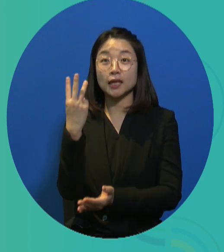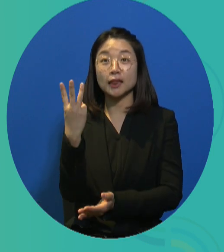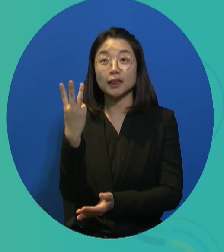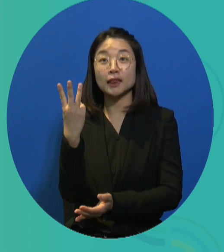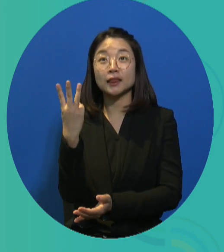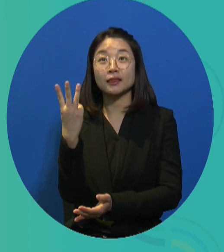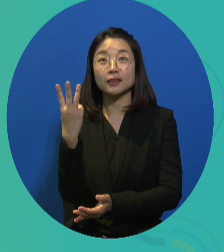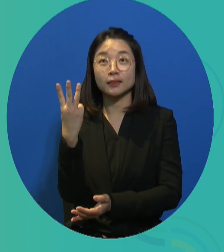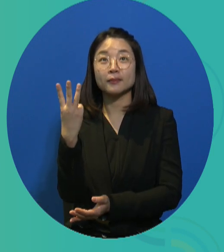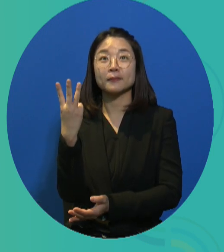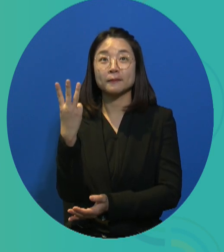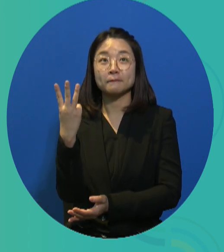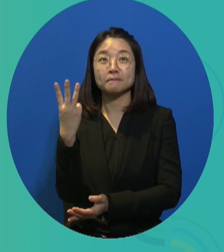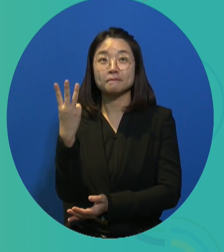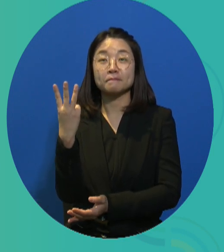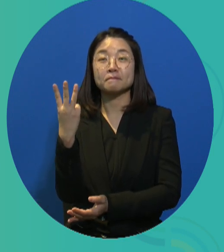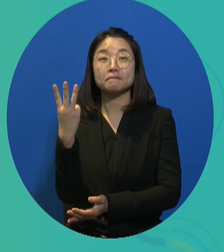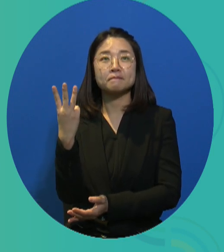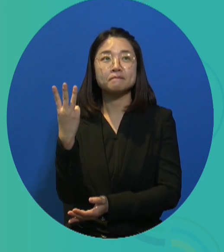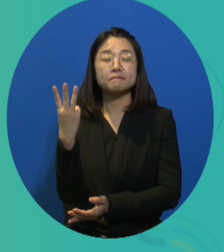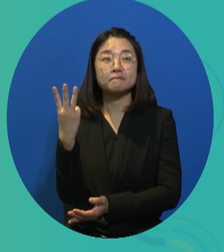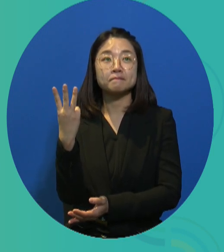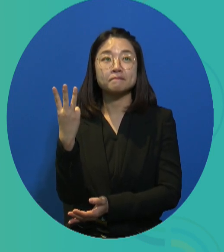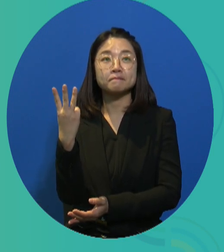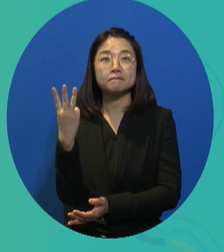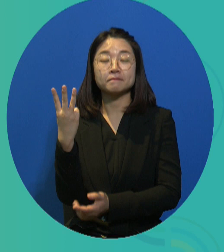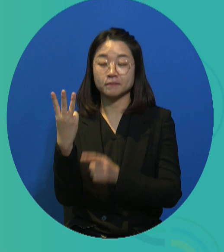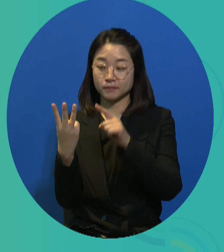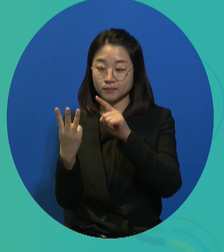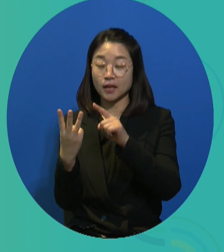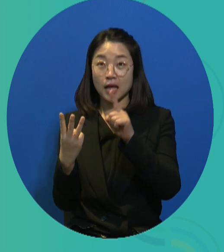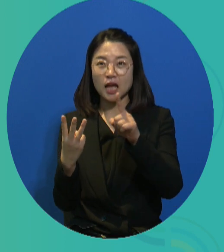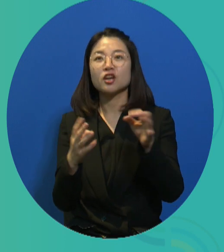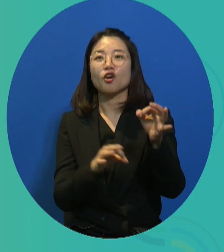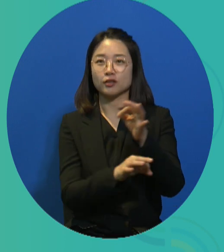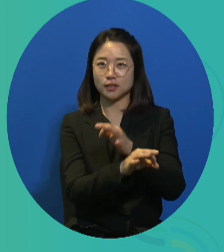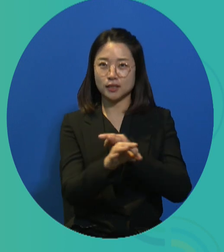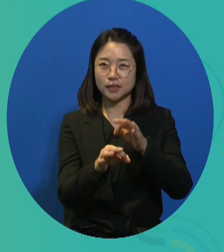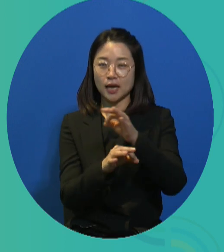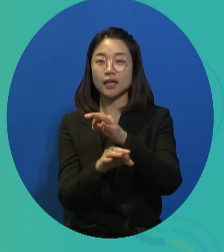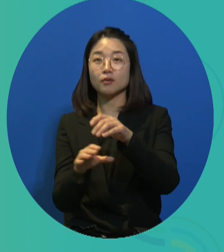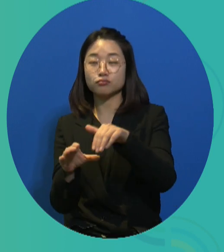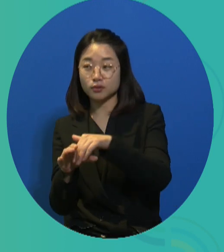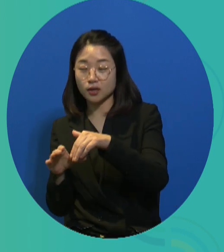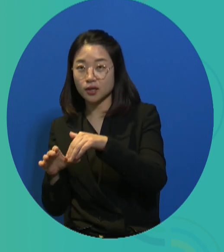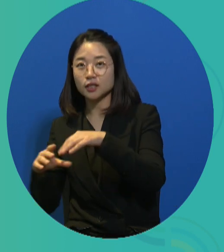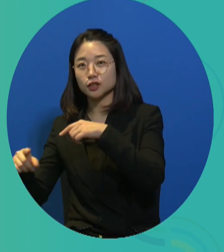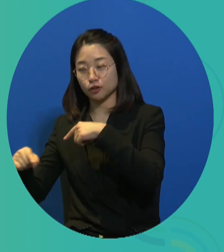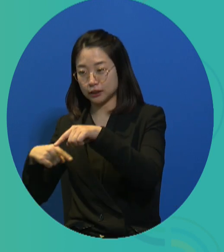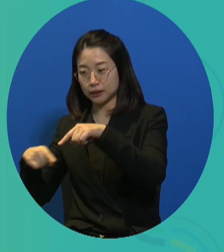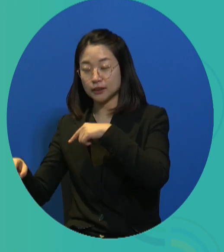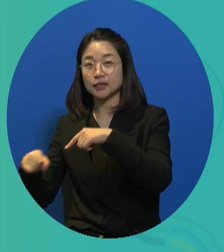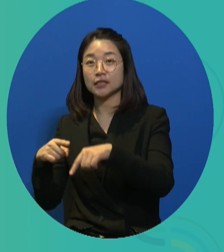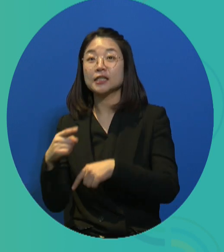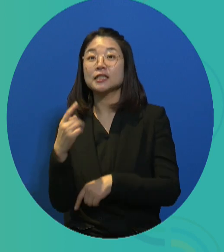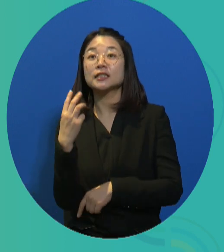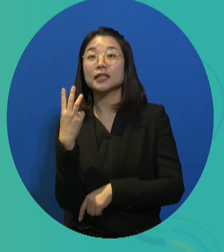there are three fundamental activities needed for an active life, that of labor, work, and action.